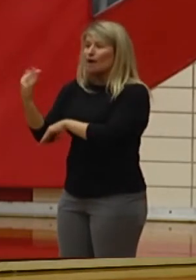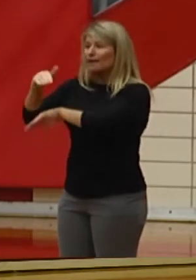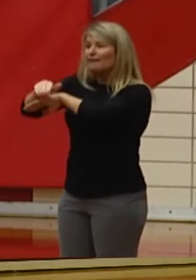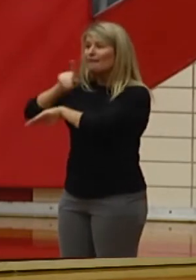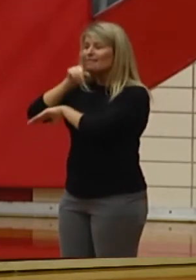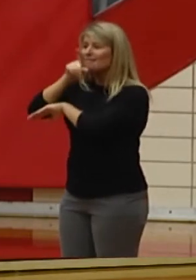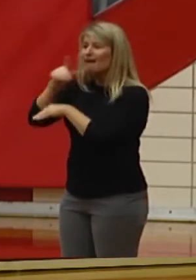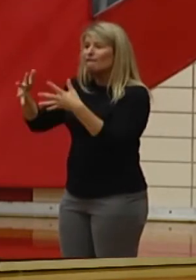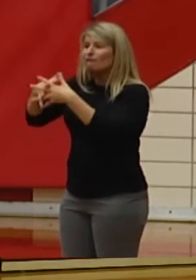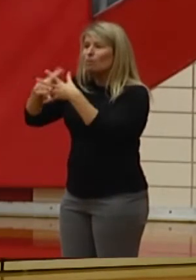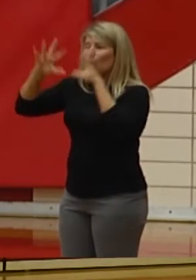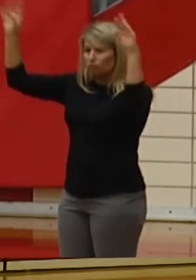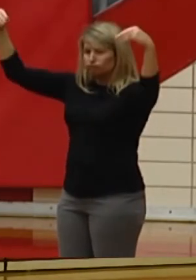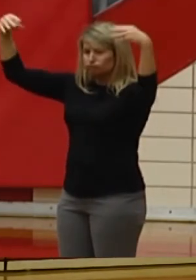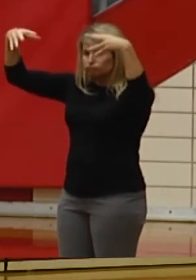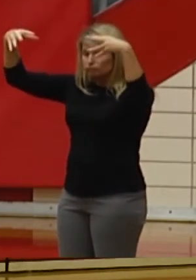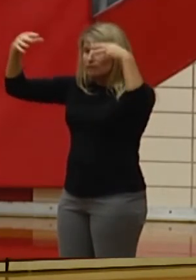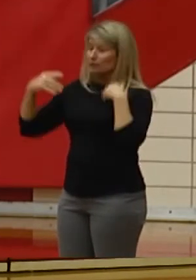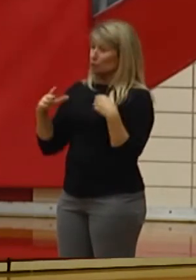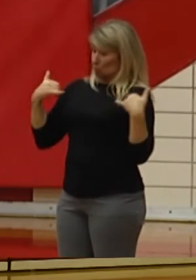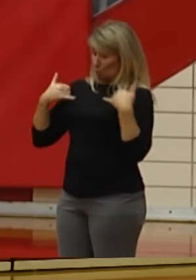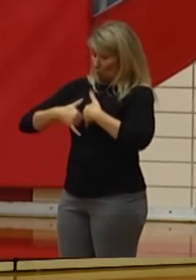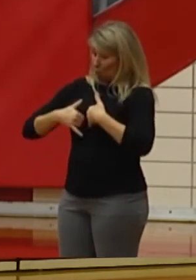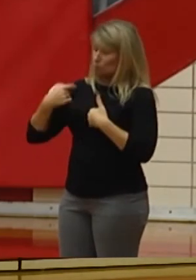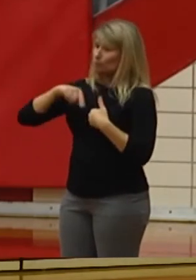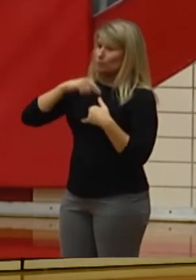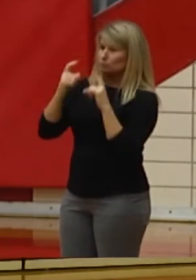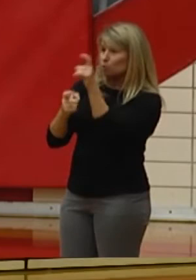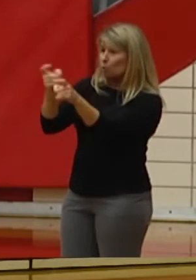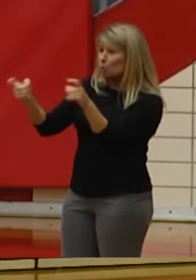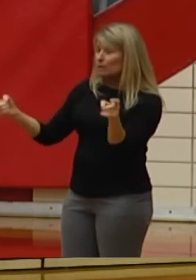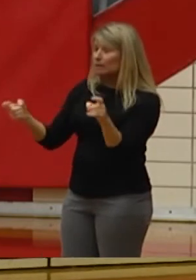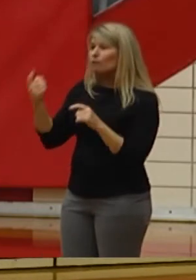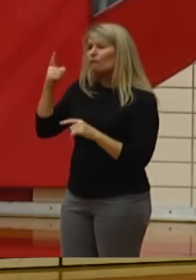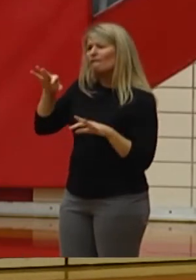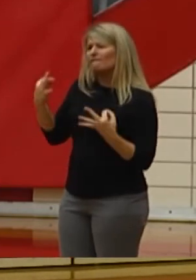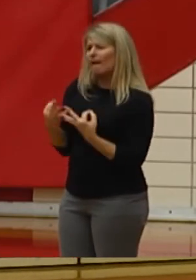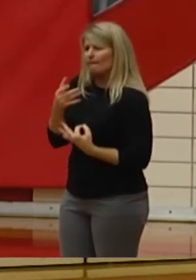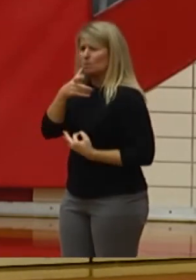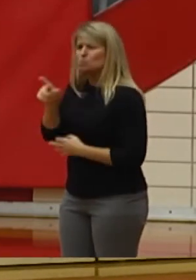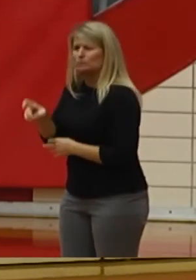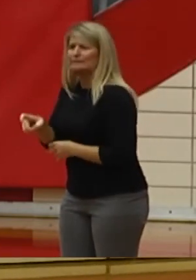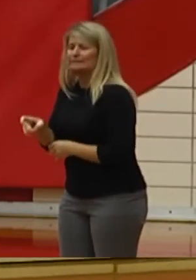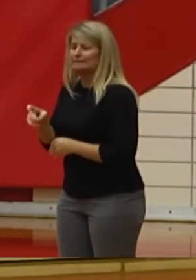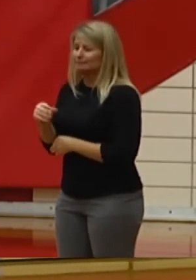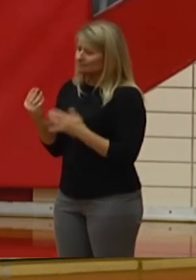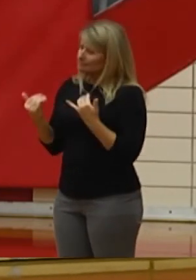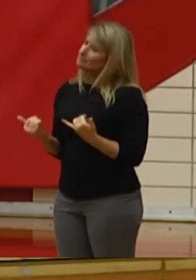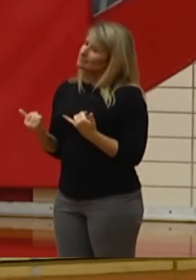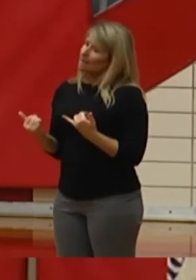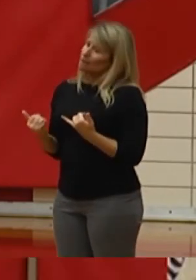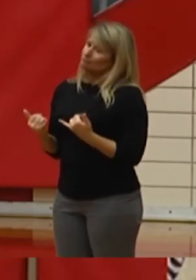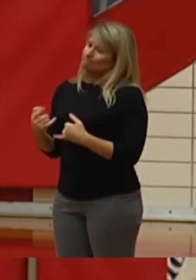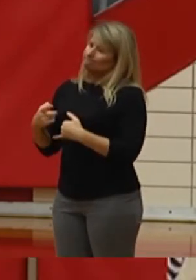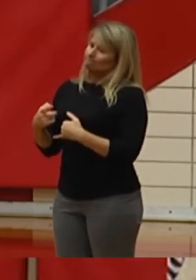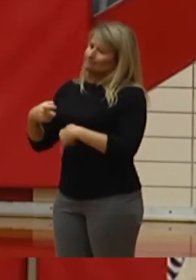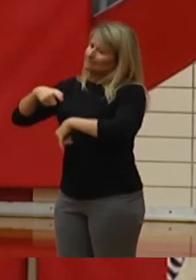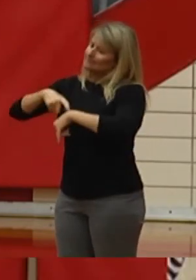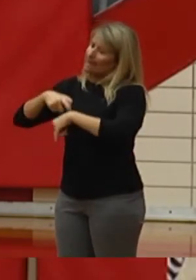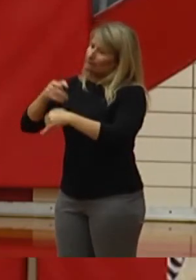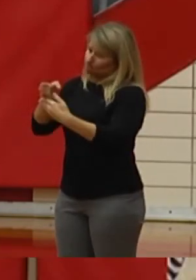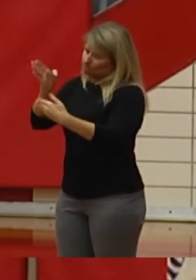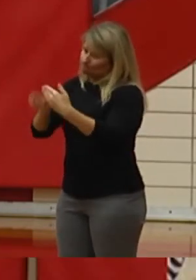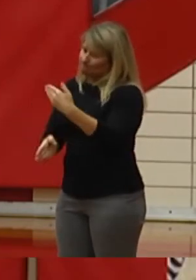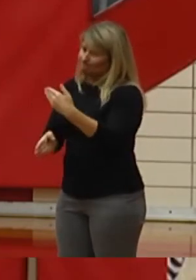and provided Thanksgiving meals to needy families. And now, it's time for all that to come to an end. And our year got cut too short.